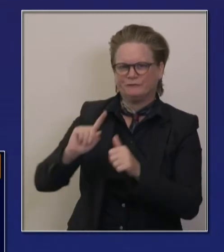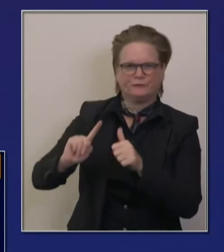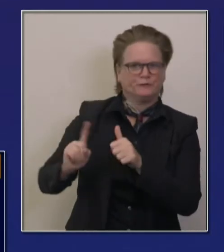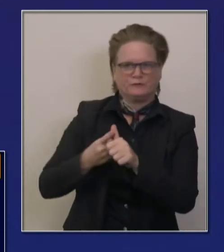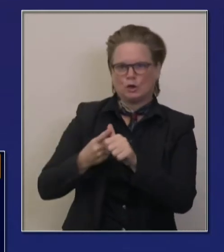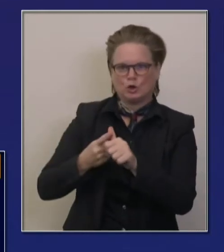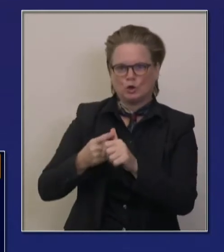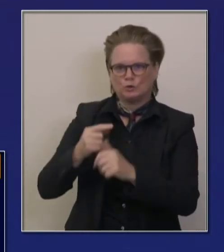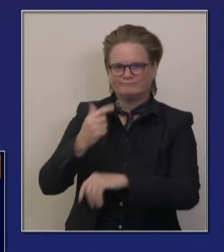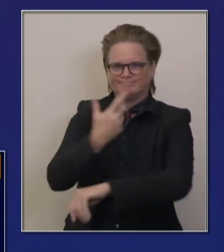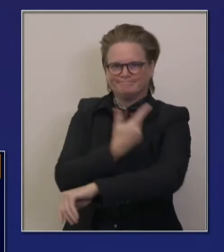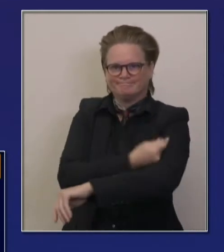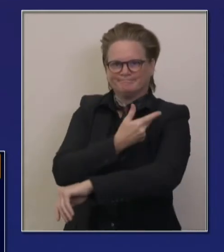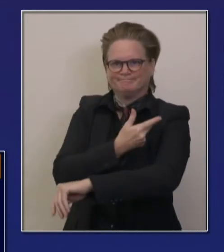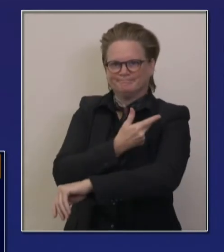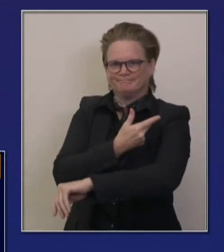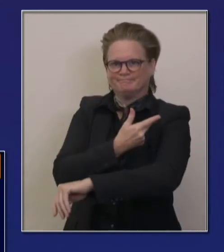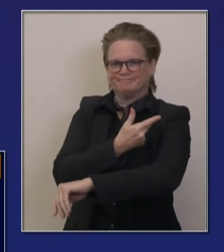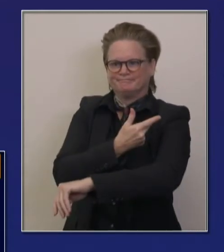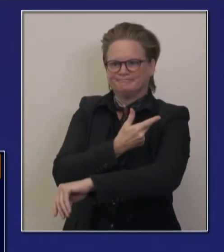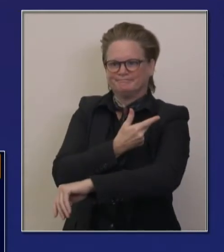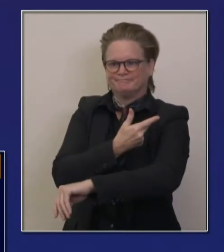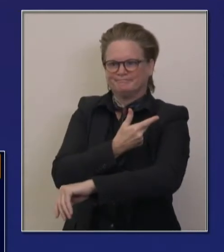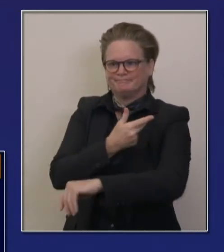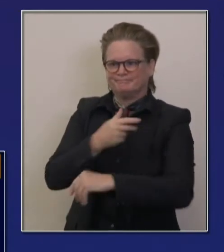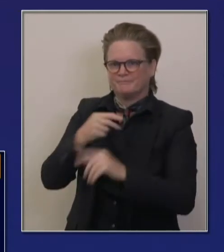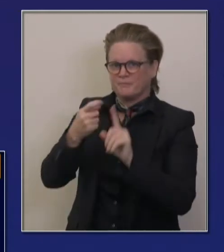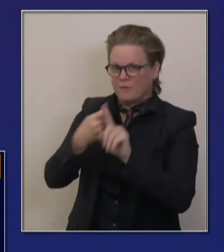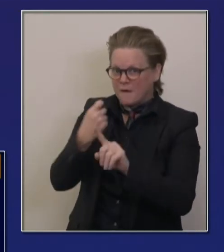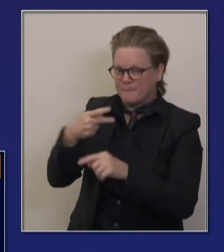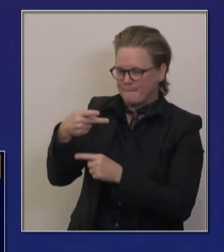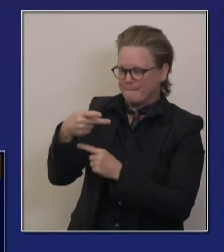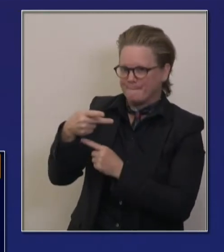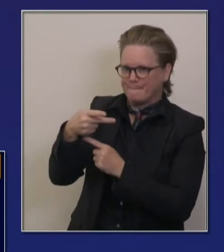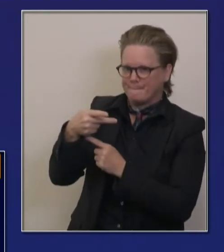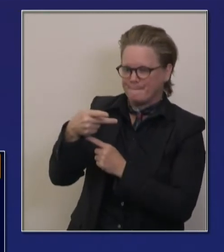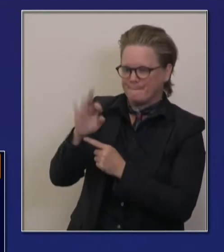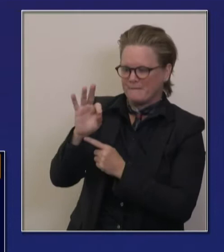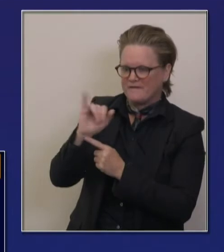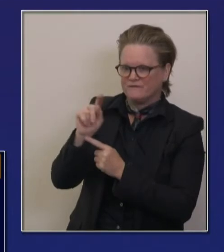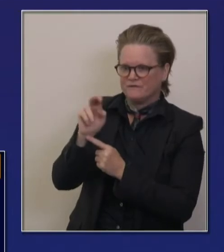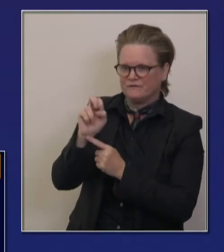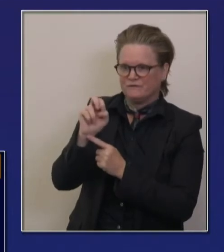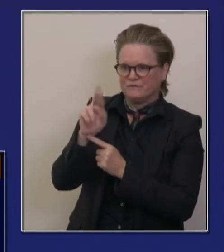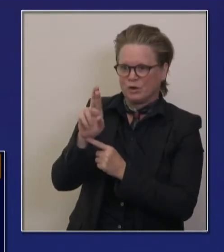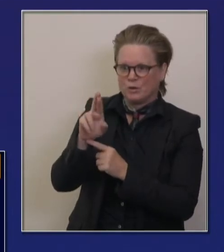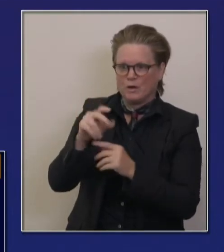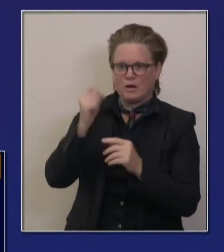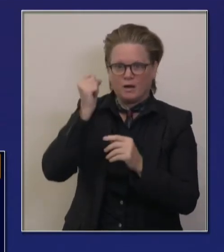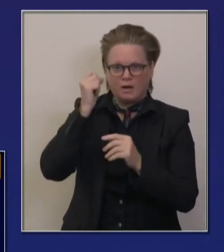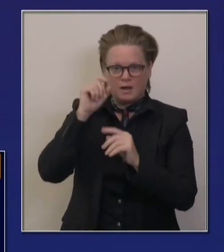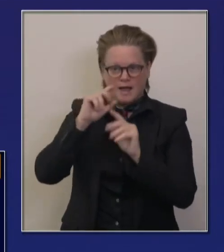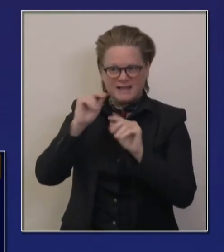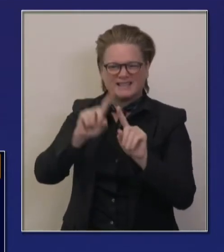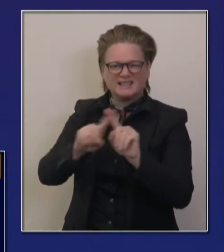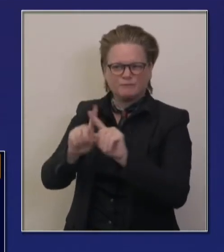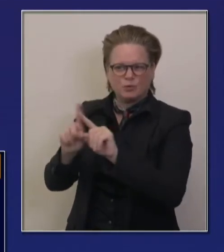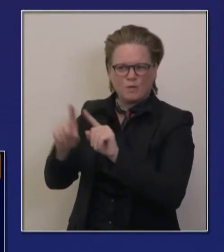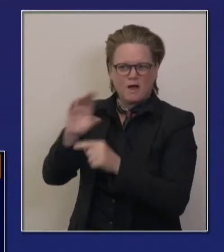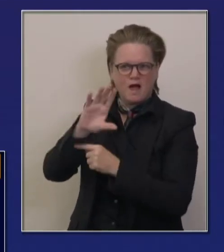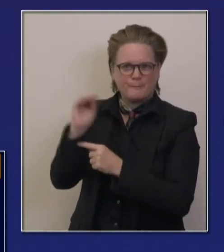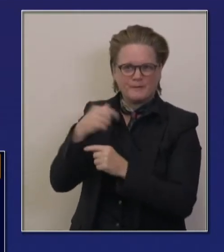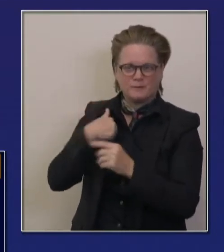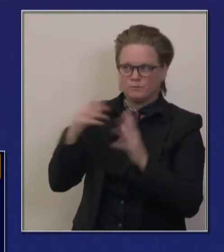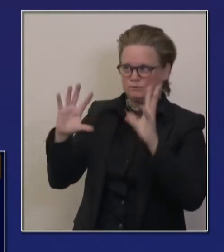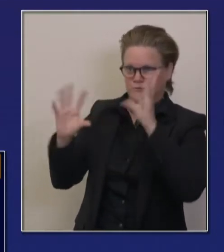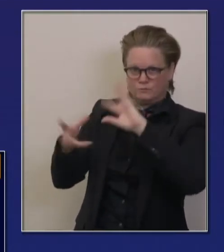So 327,000 next week or within the next week, and then additional number that